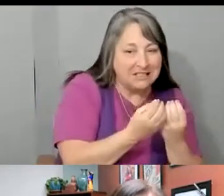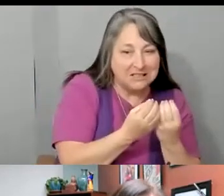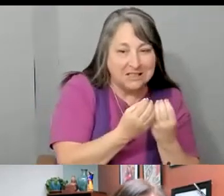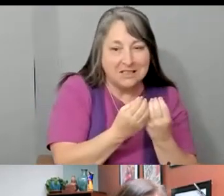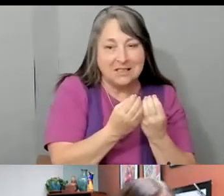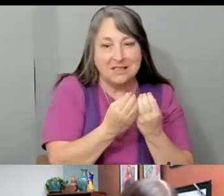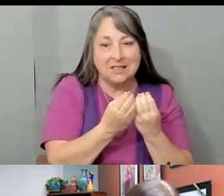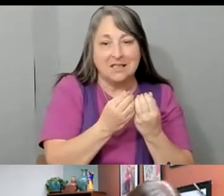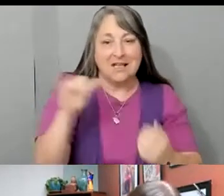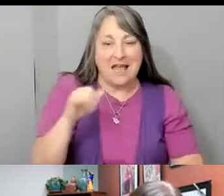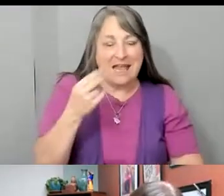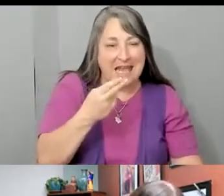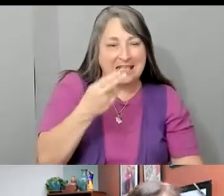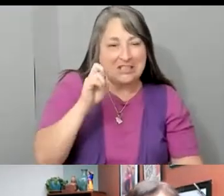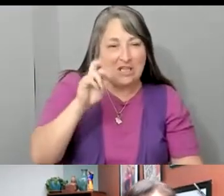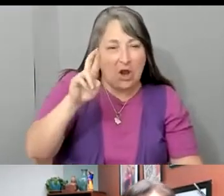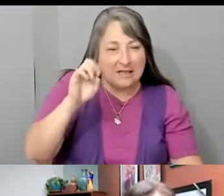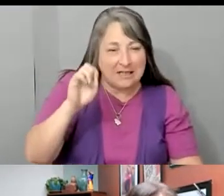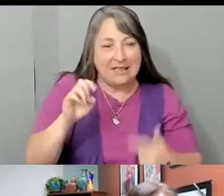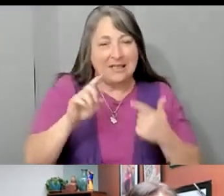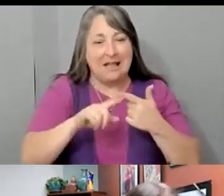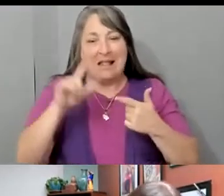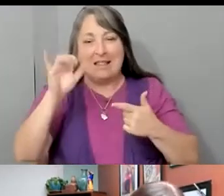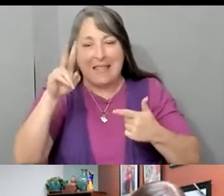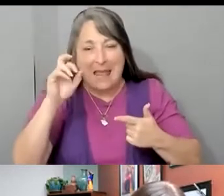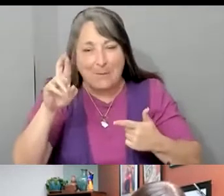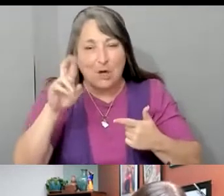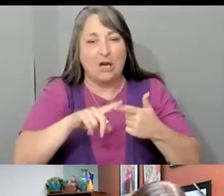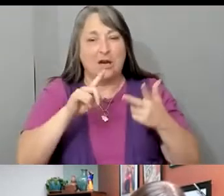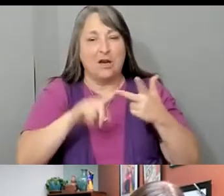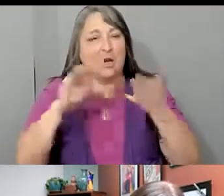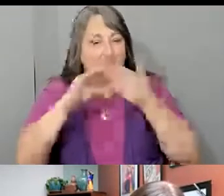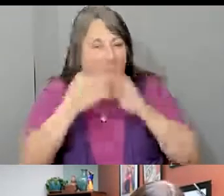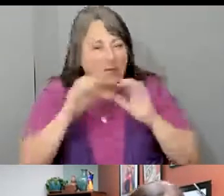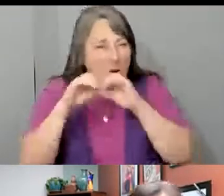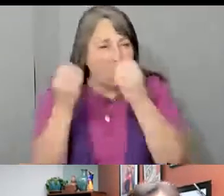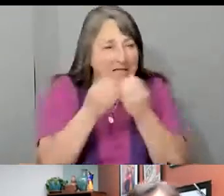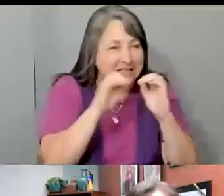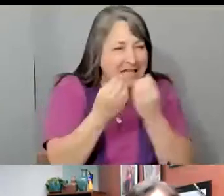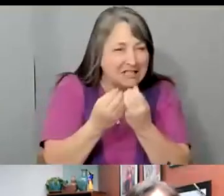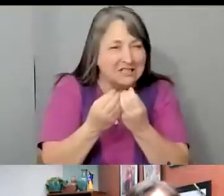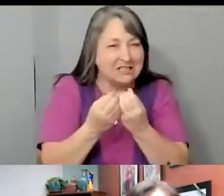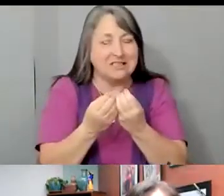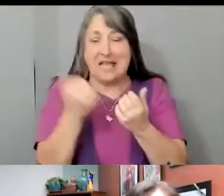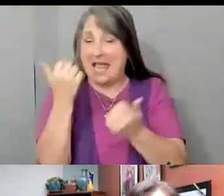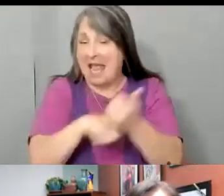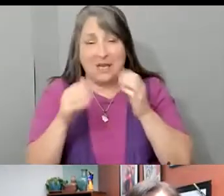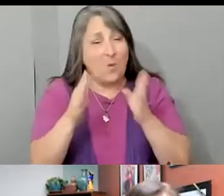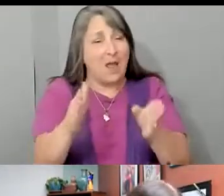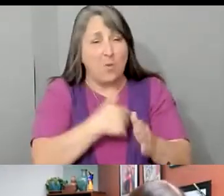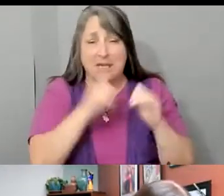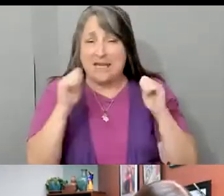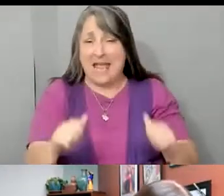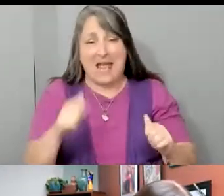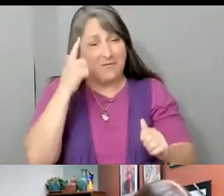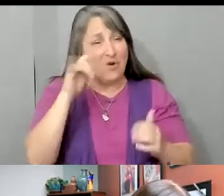like H-E-R-E, labor, community organizations, every way we can to be able to get that trusted voice into